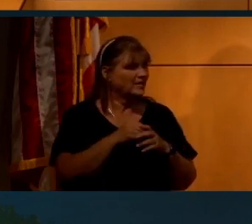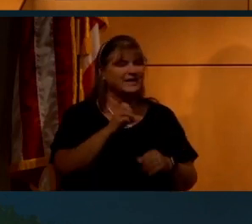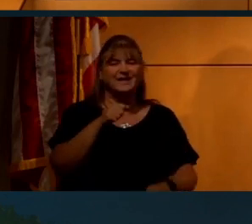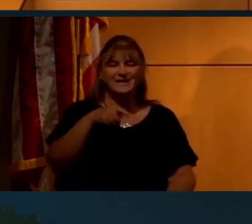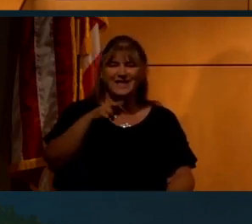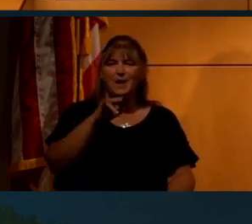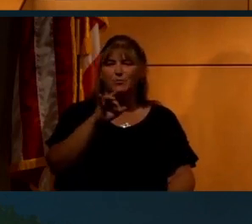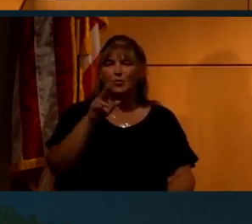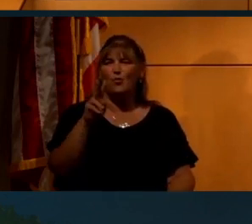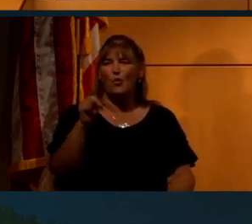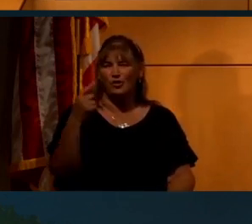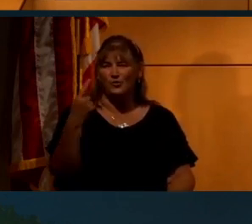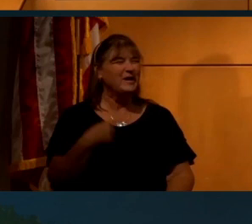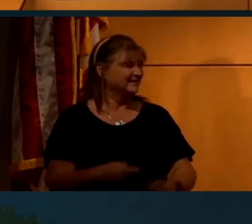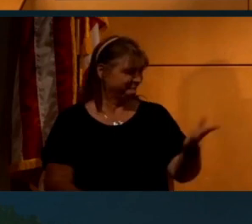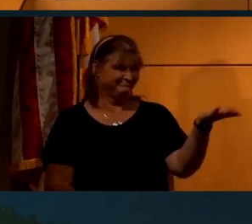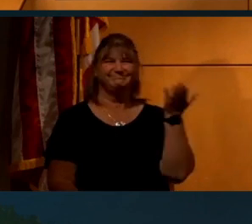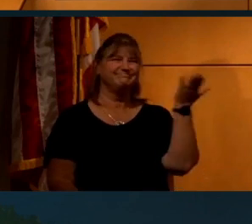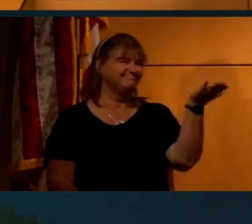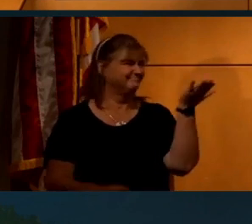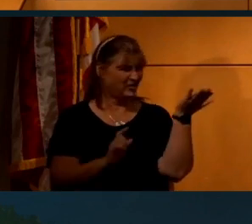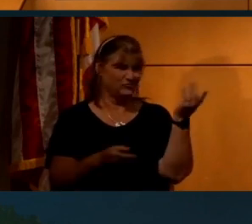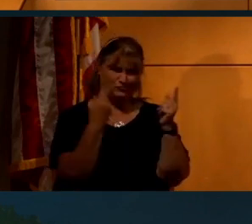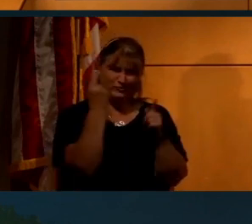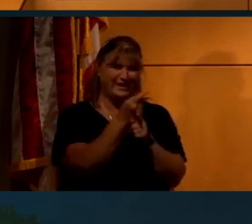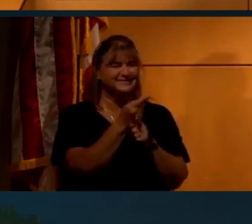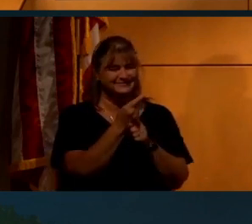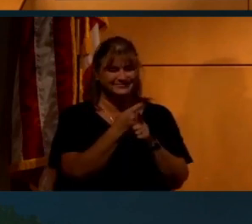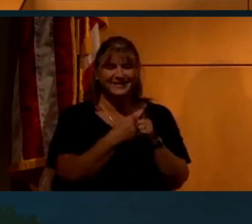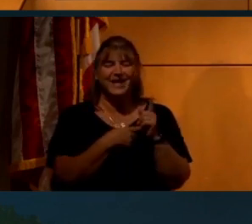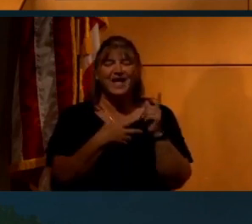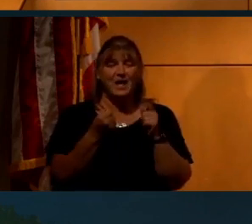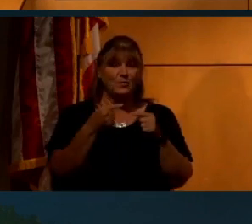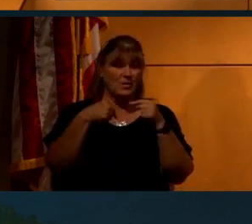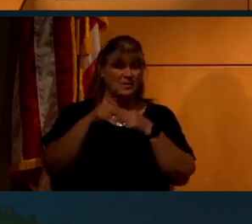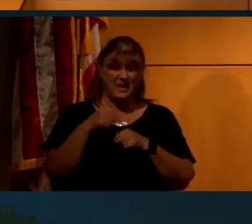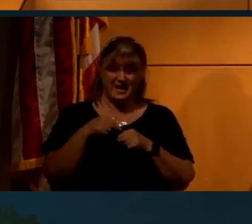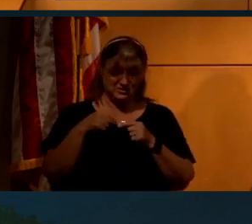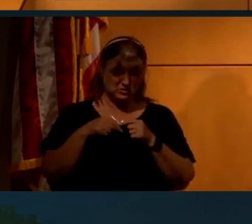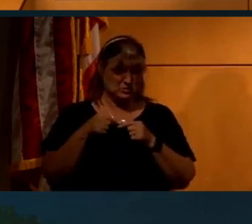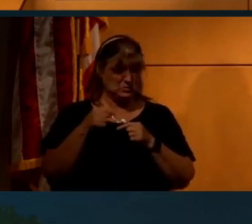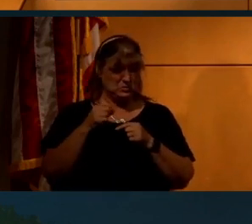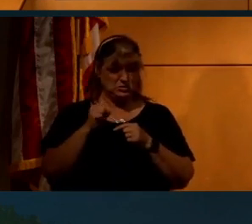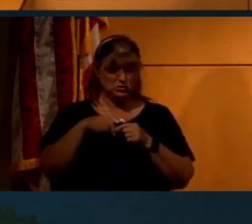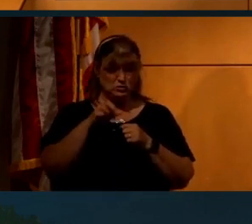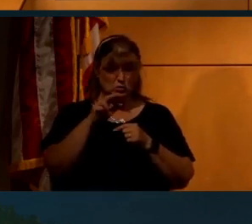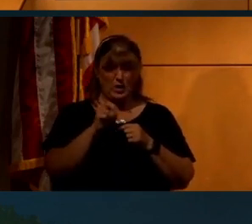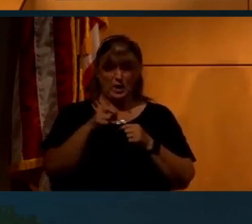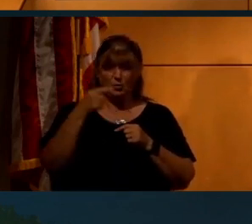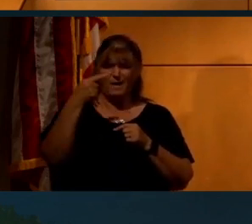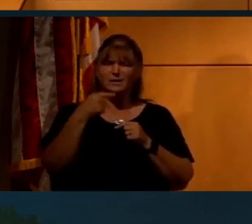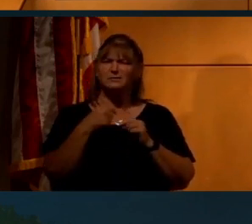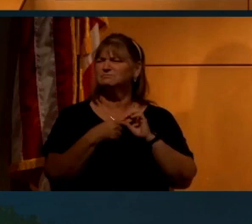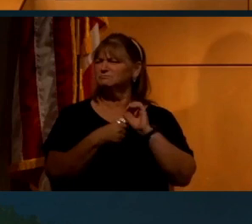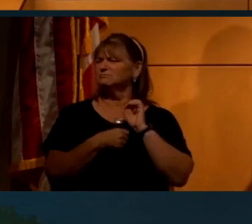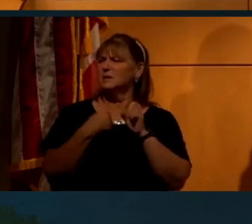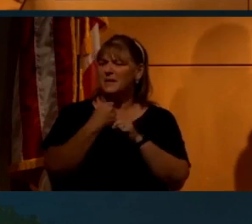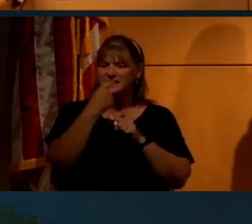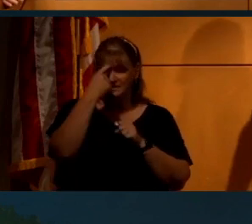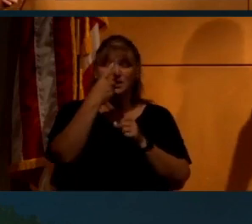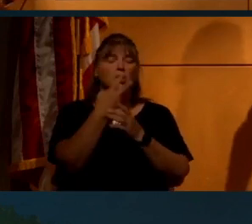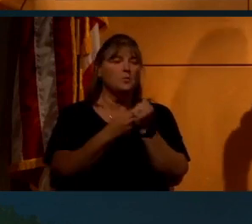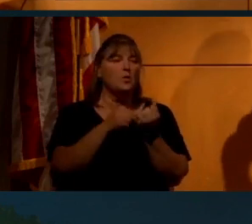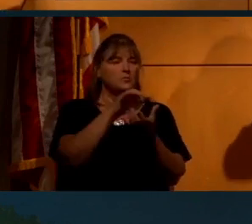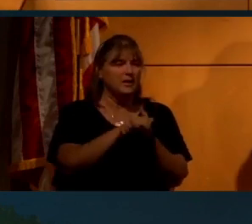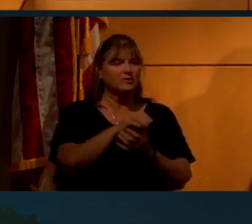They were in Capricorn One. That's exactly right. And we're back to square one. I guess that makes as much sense as anything else. No, they're both